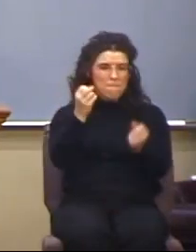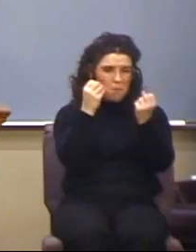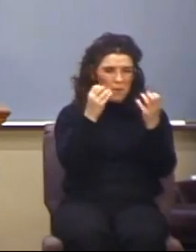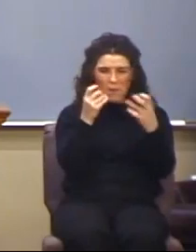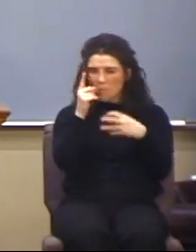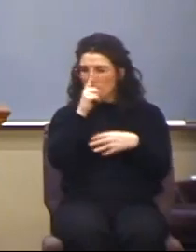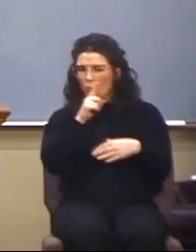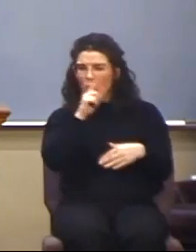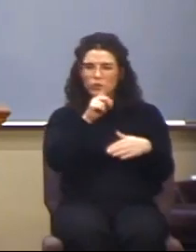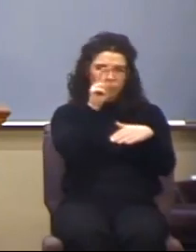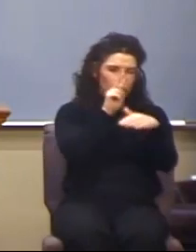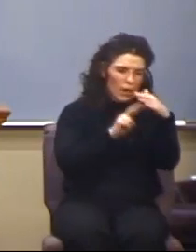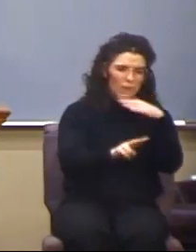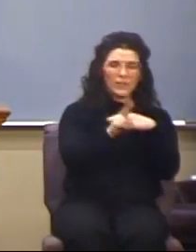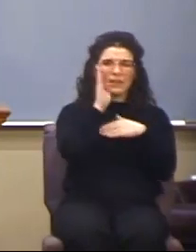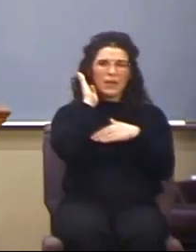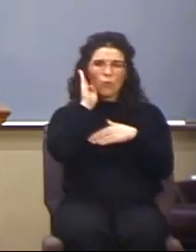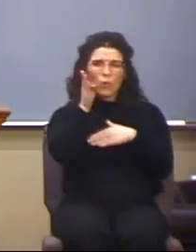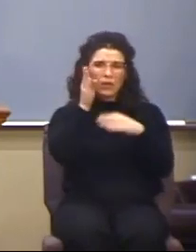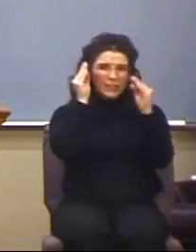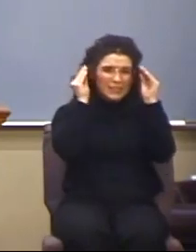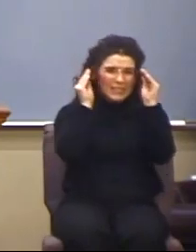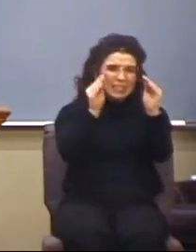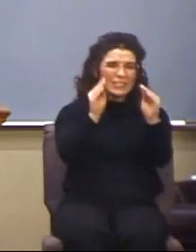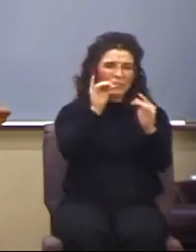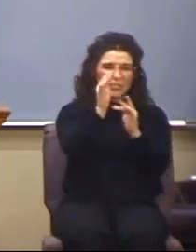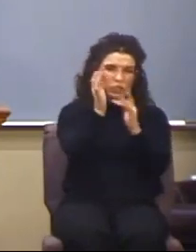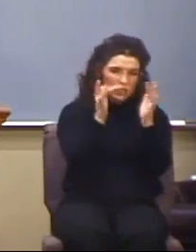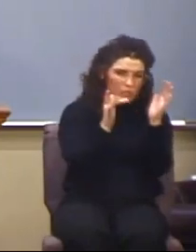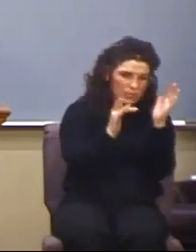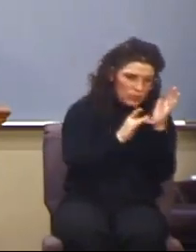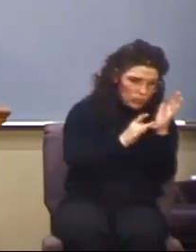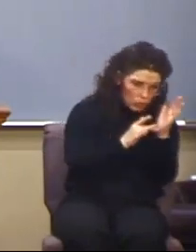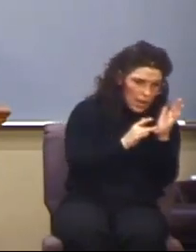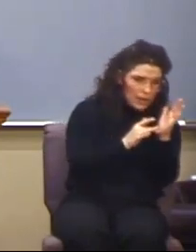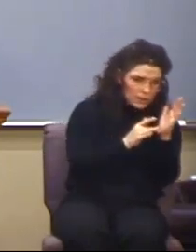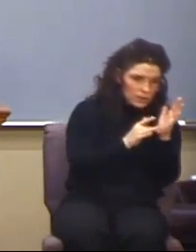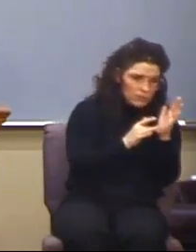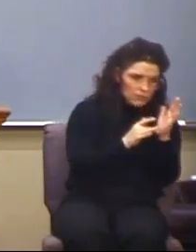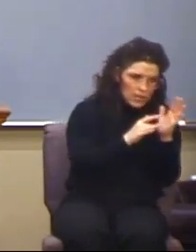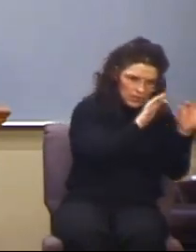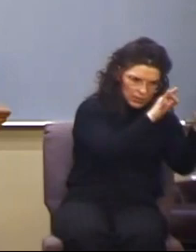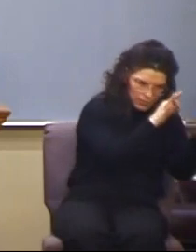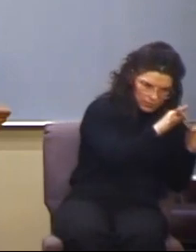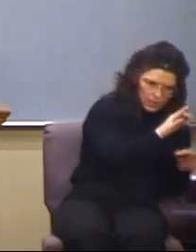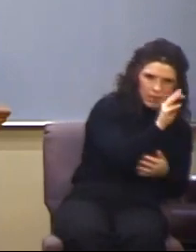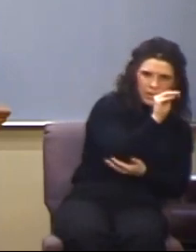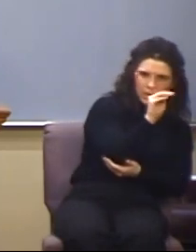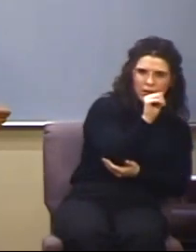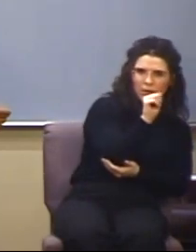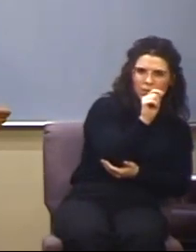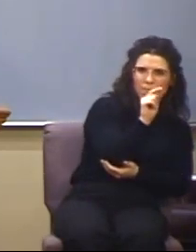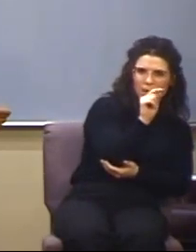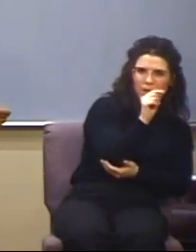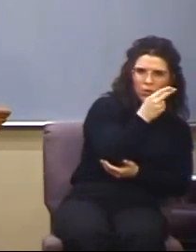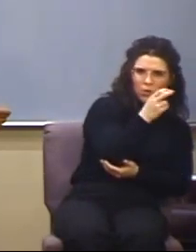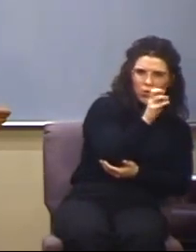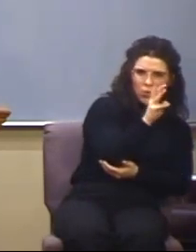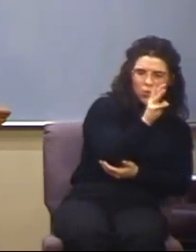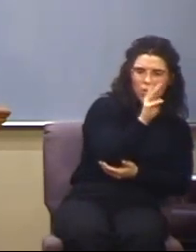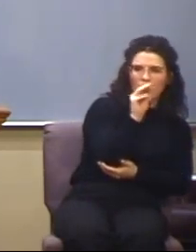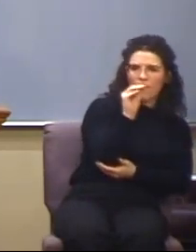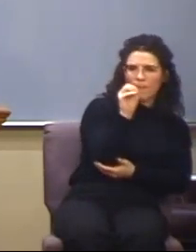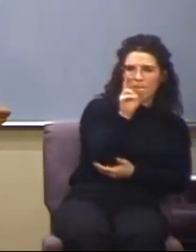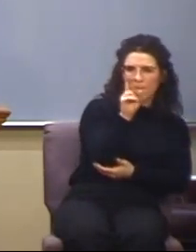that Jesus Christ, as revealed in the Gospels, Matthew, Mark, Luke, and John. That